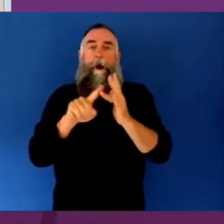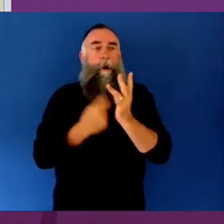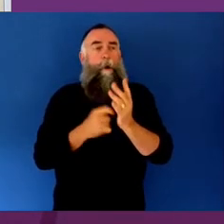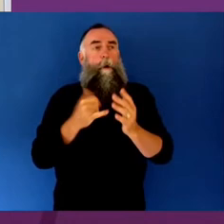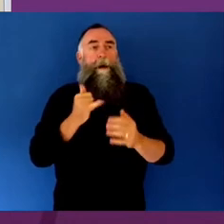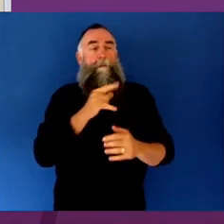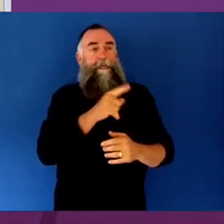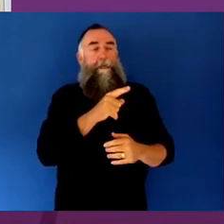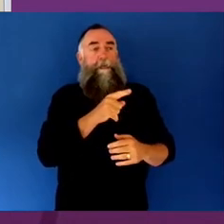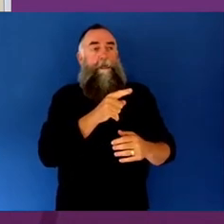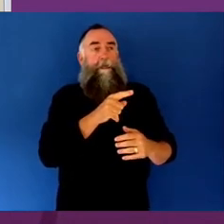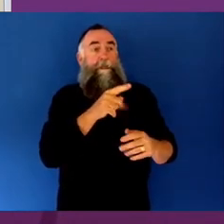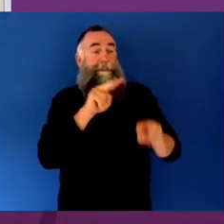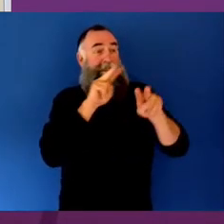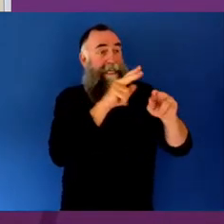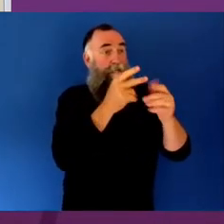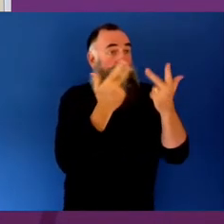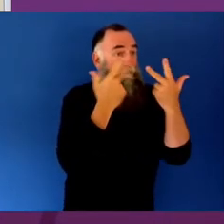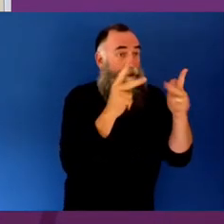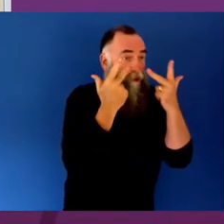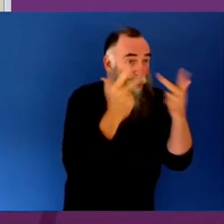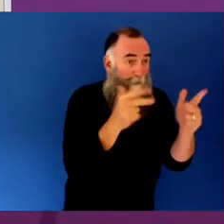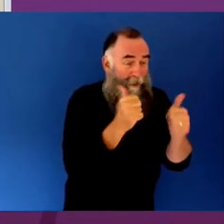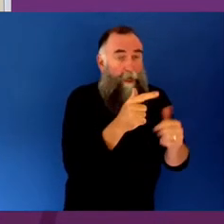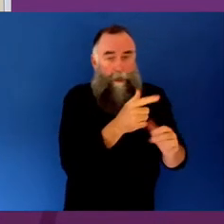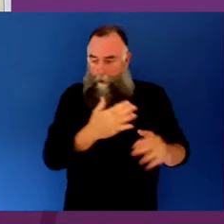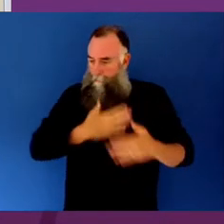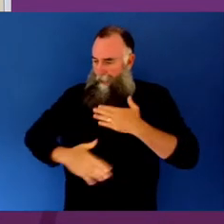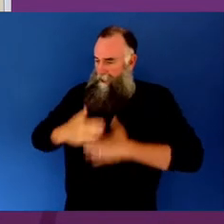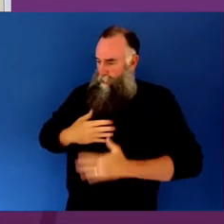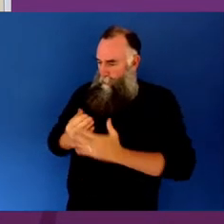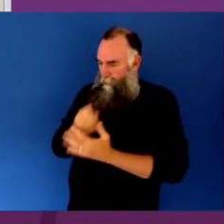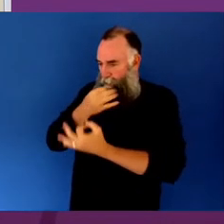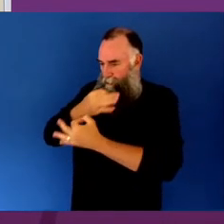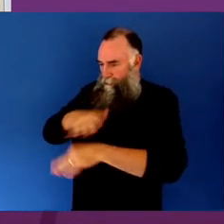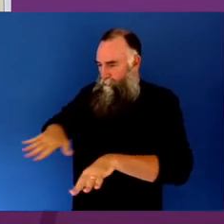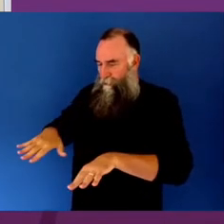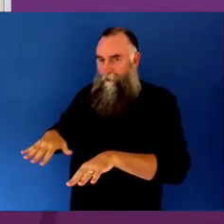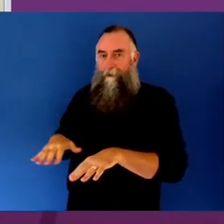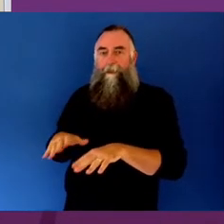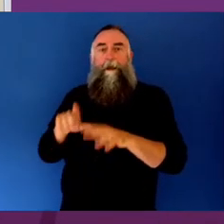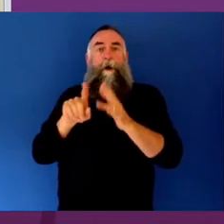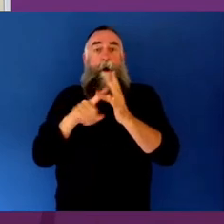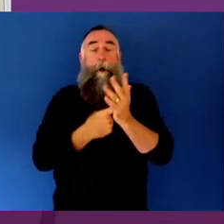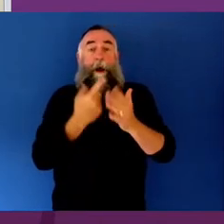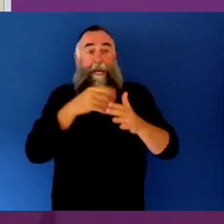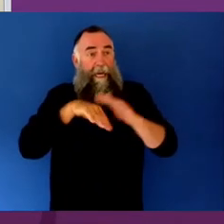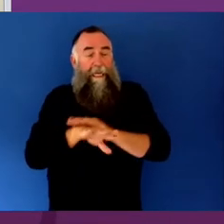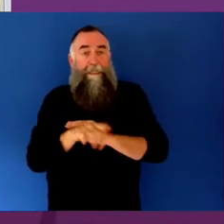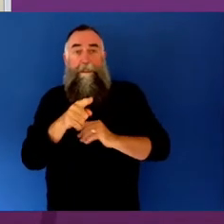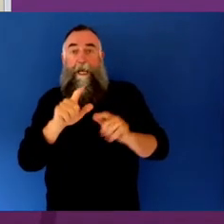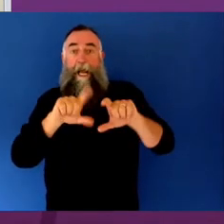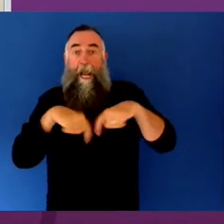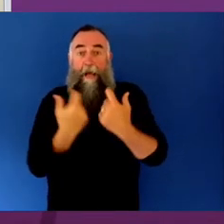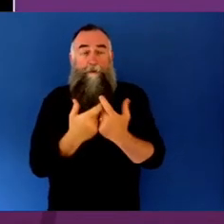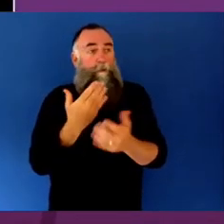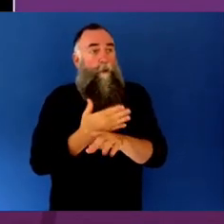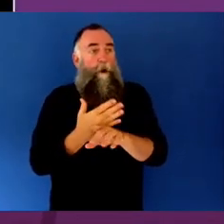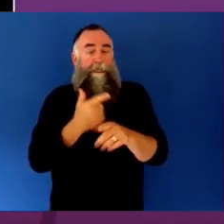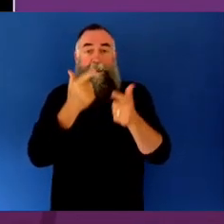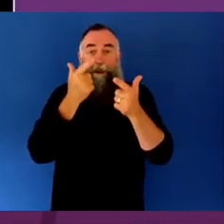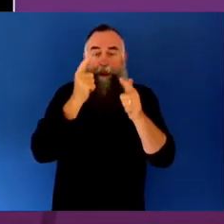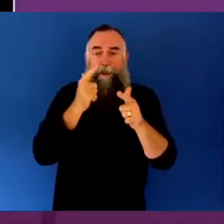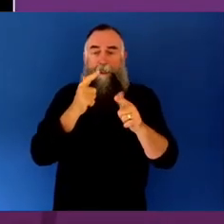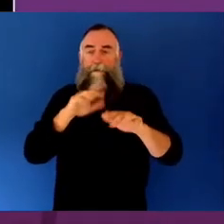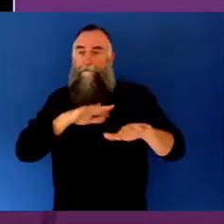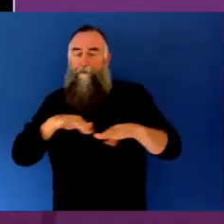the amount of time they spend with their kids, or indeed the attention span of kids in the classroom and the flow ons from that. All of those